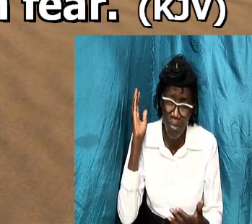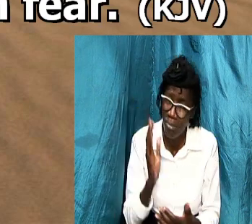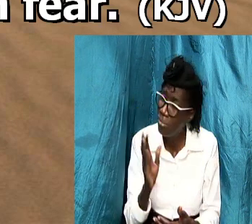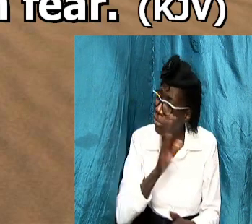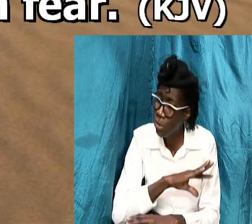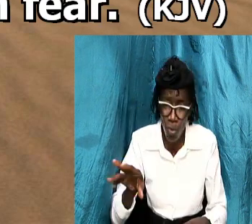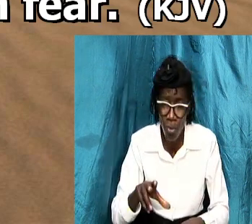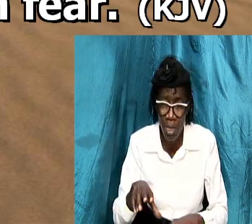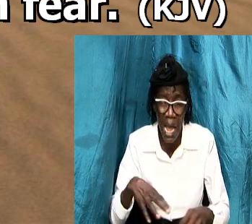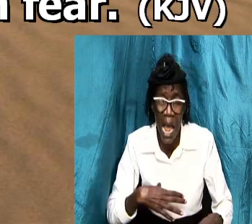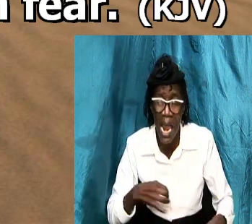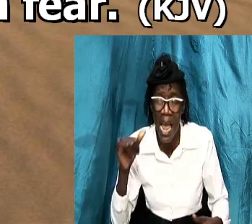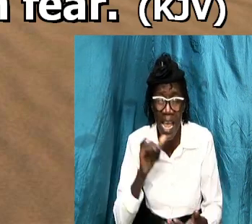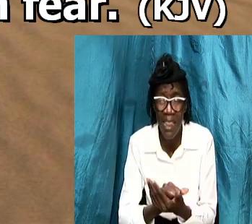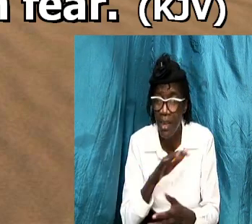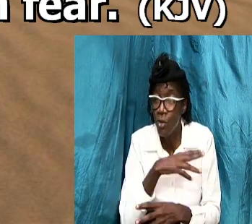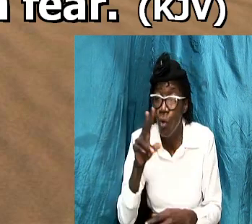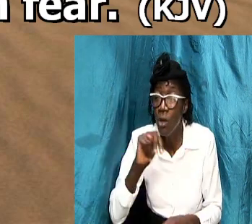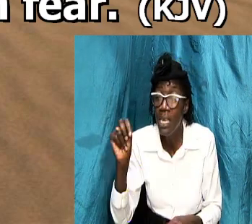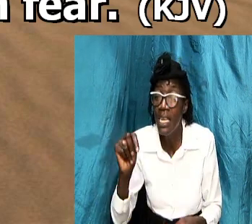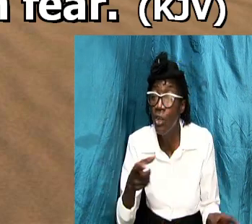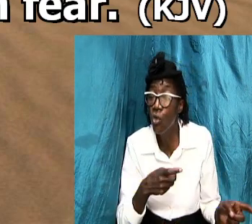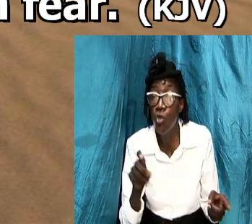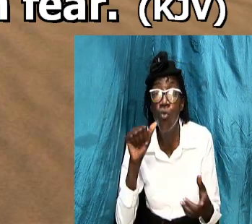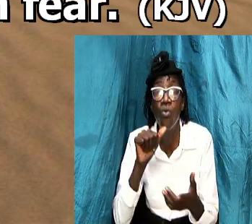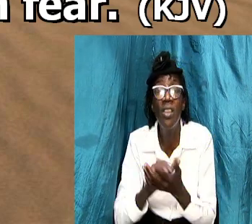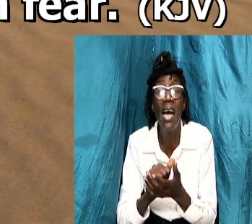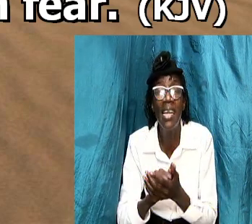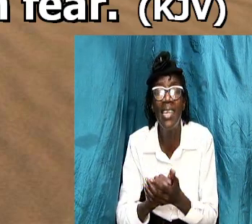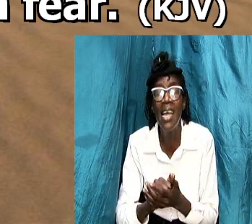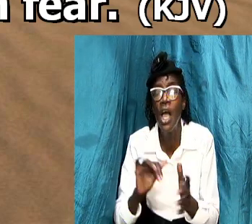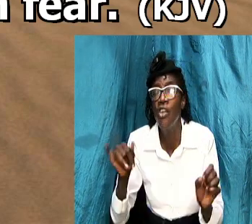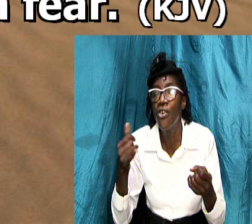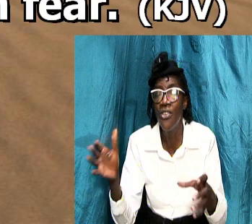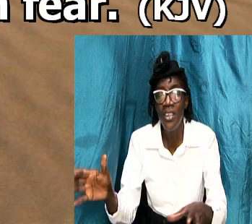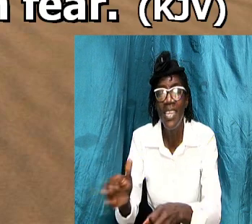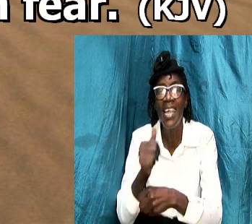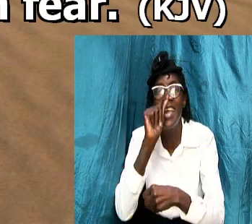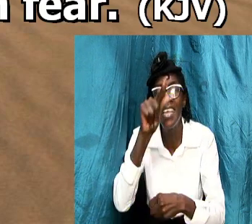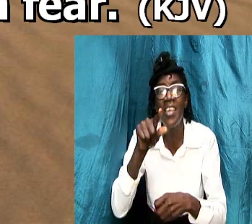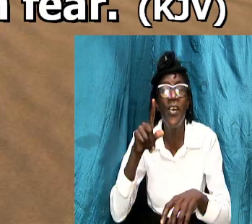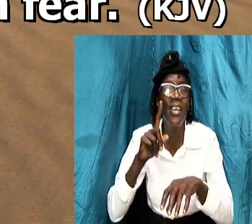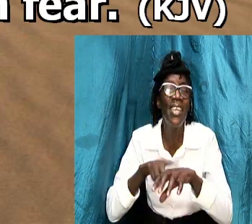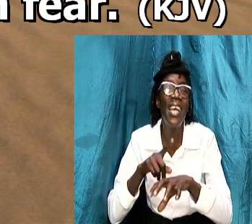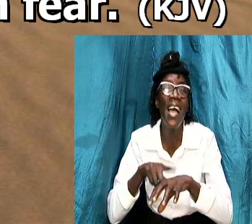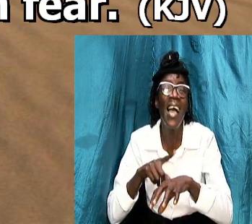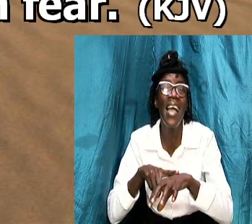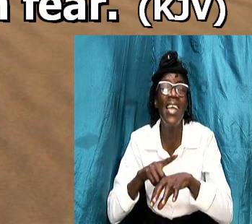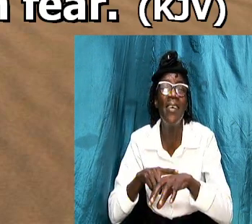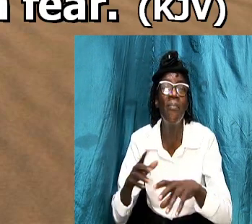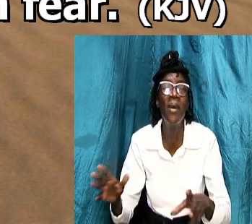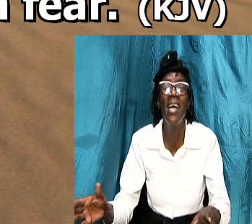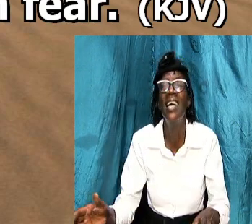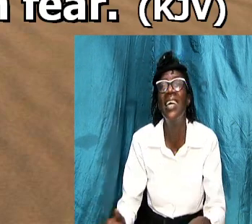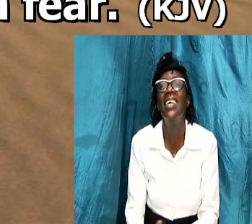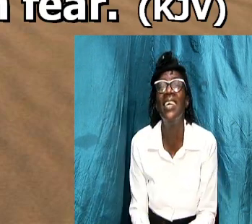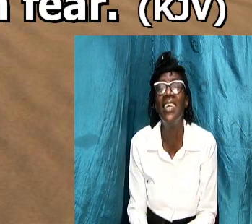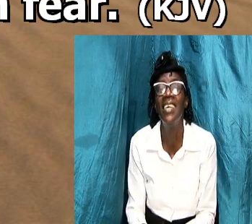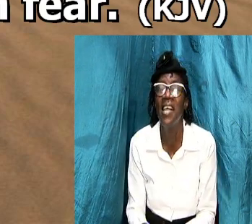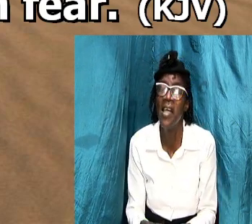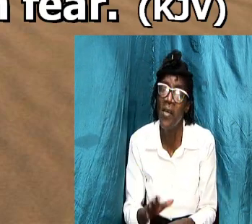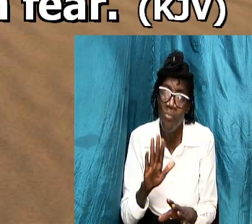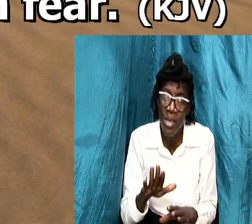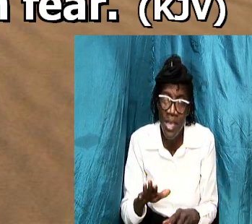we don't need to do that we just let us take our time and let us take our and let us be